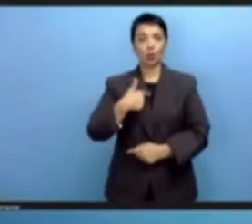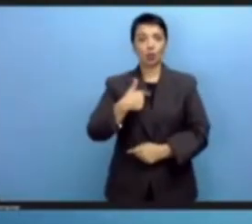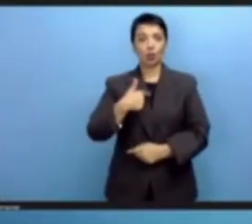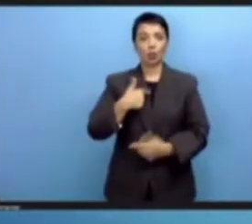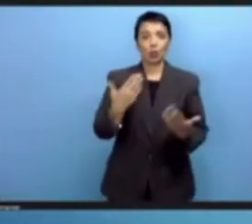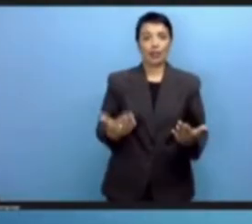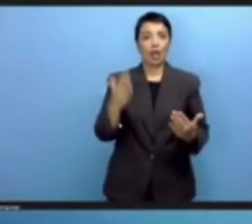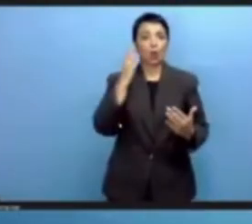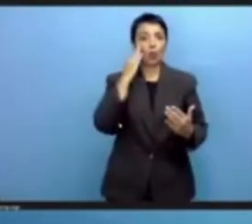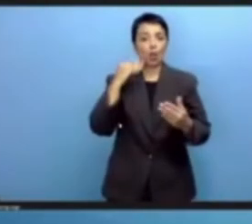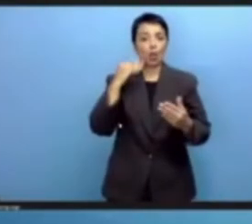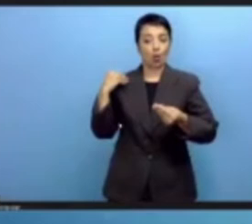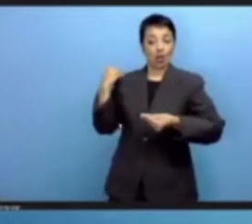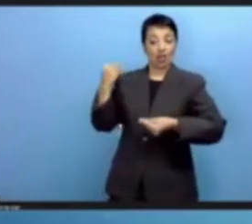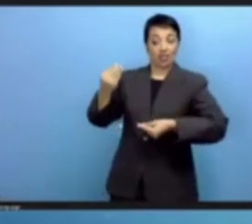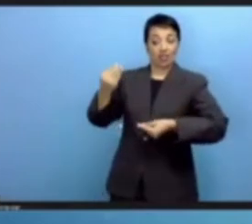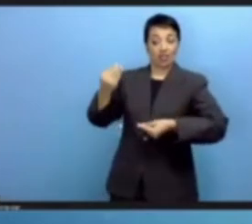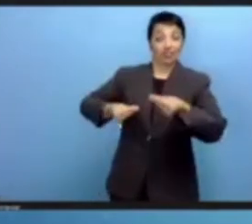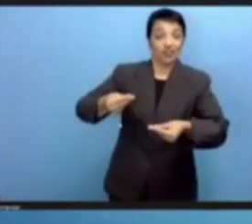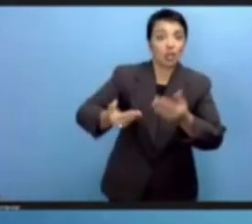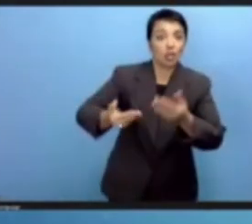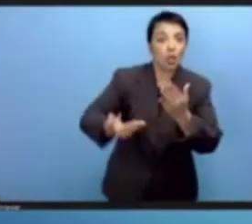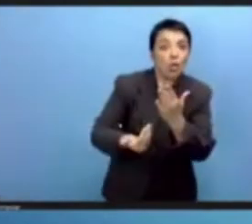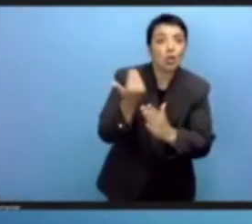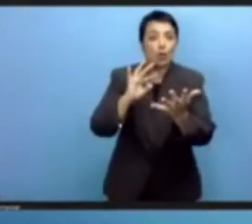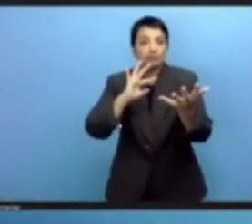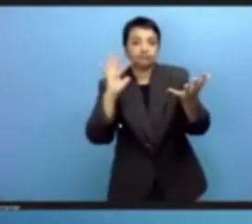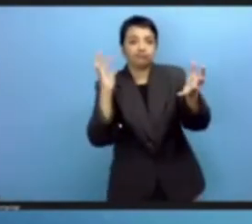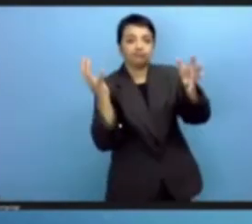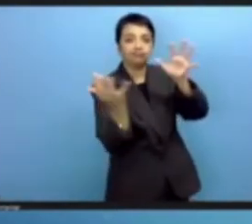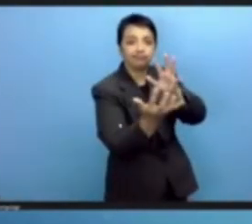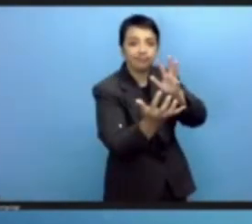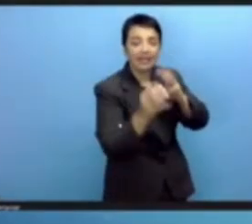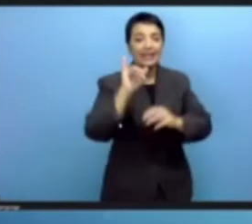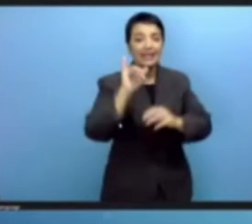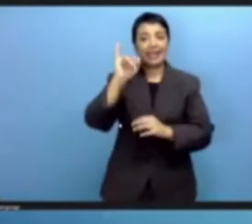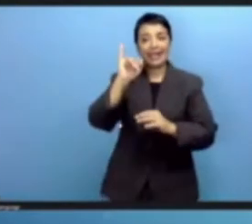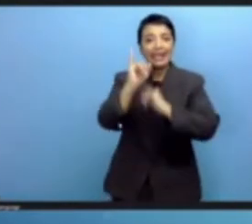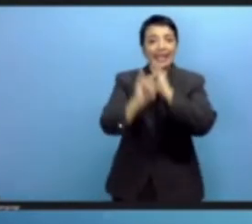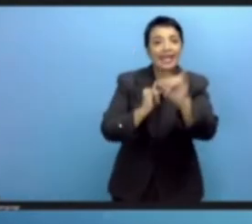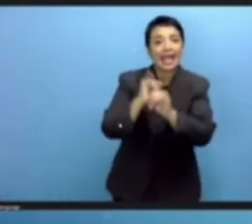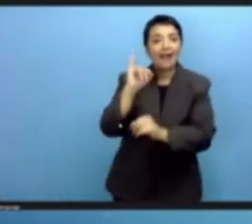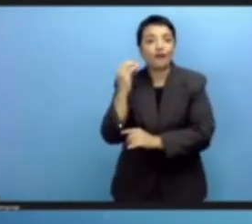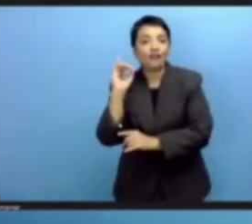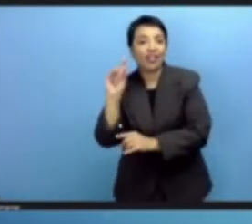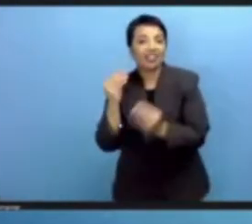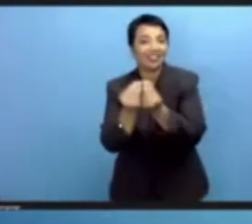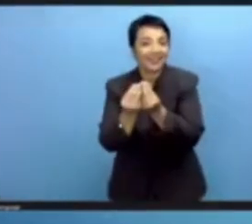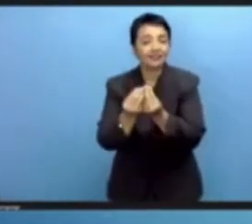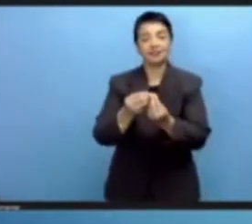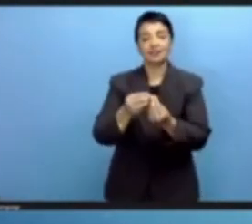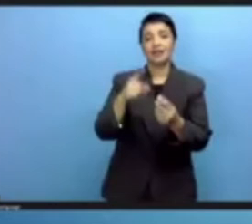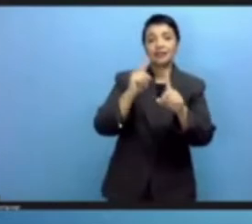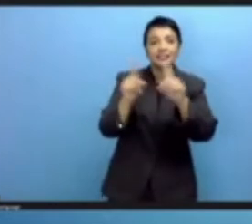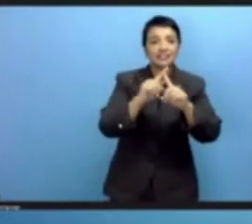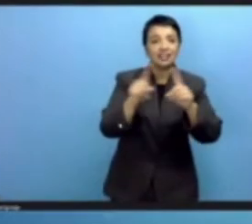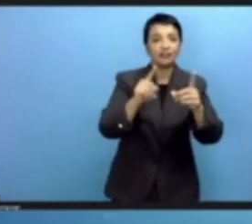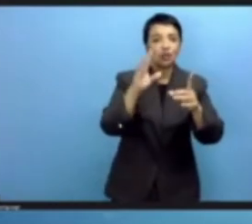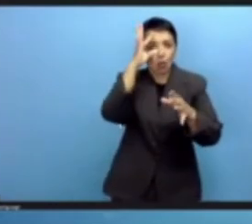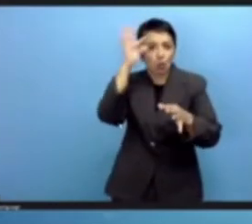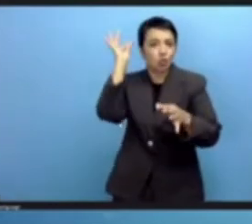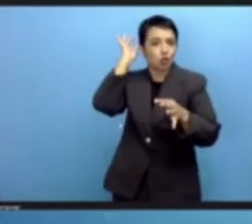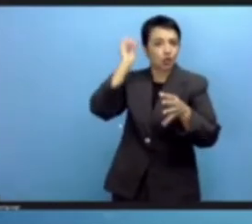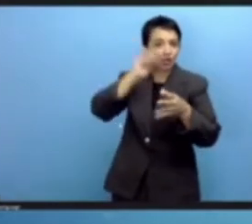intelligent networks, the Internet of Things, quantum computing, neural implants, and many, many other